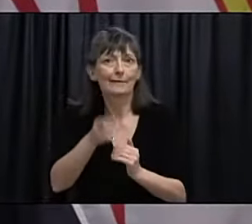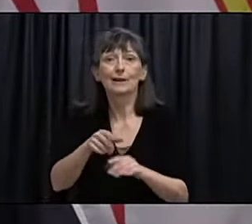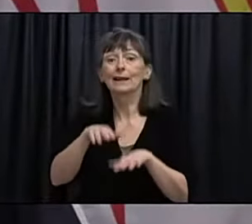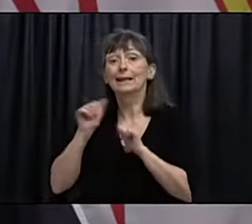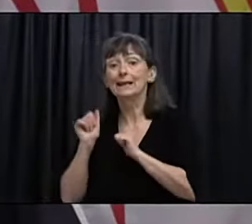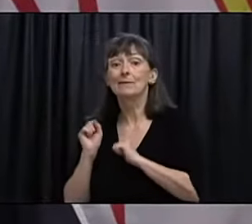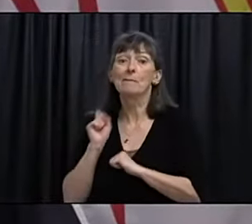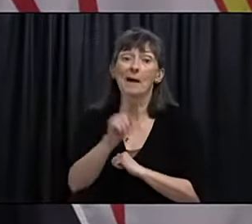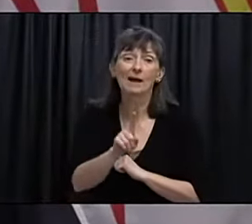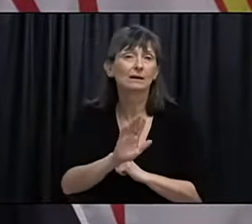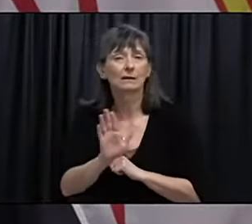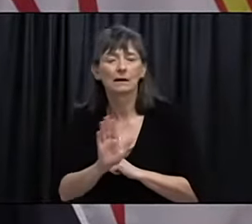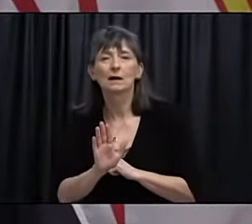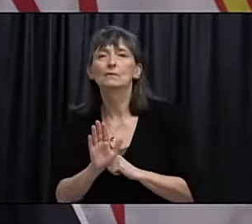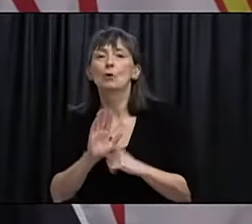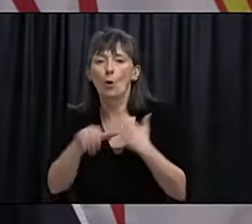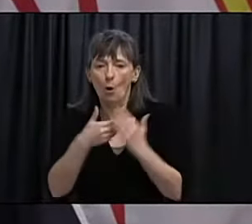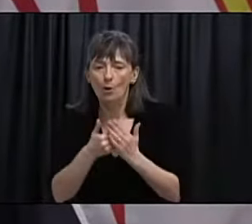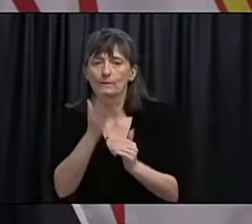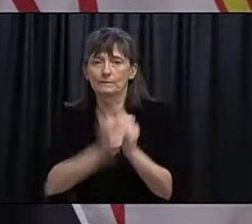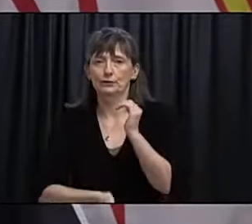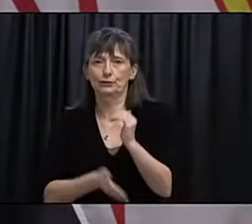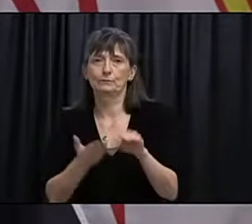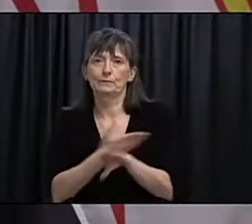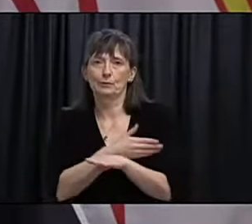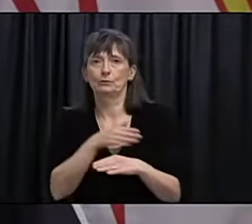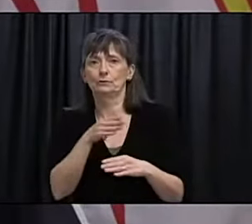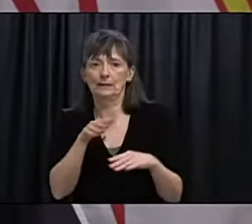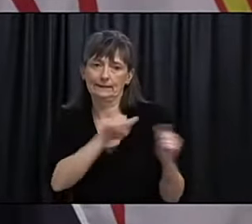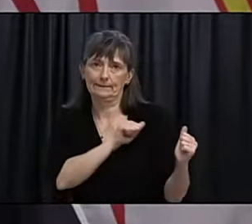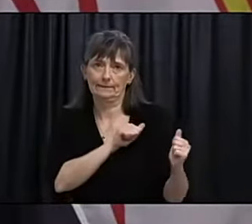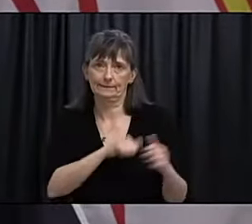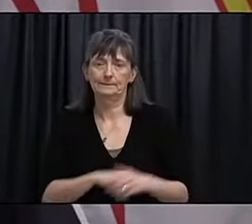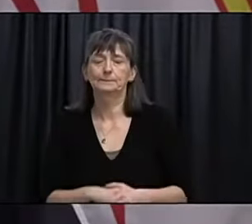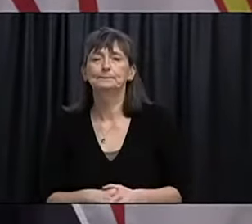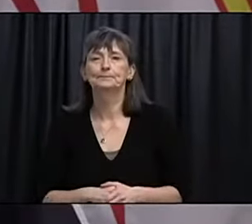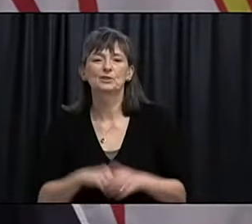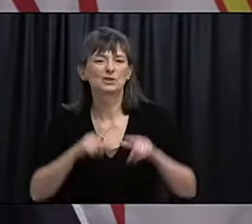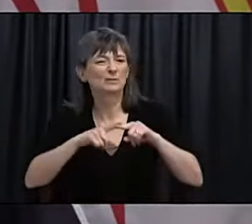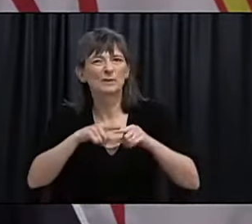to go back two or three times. So it'll depend very much on their context.